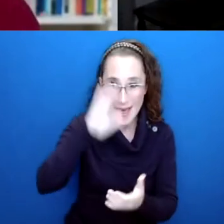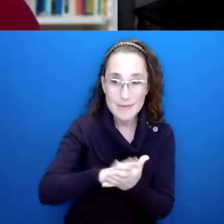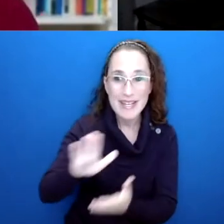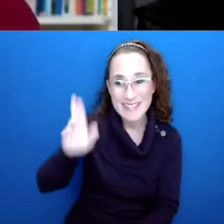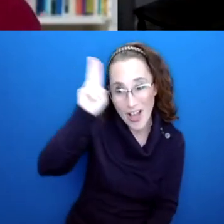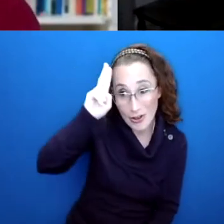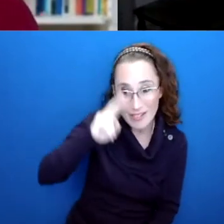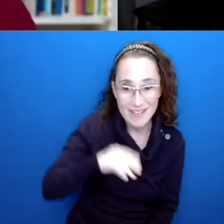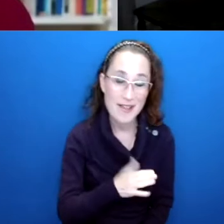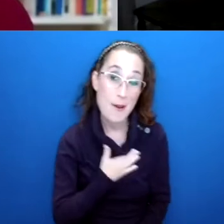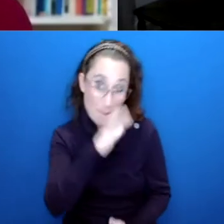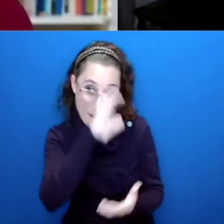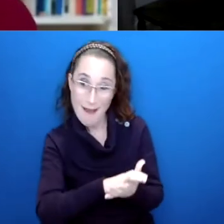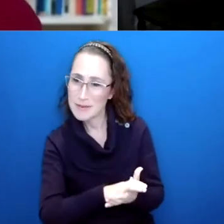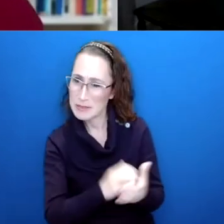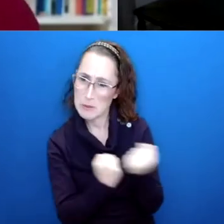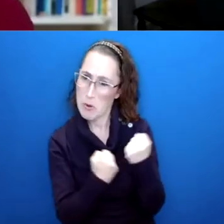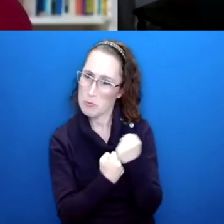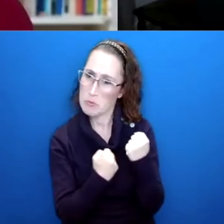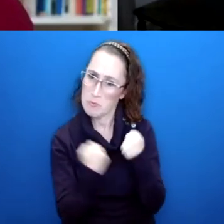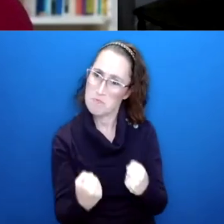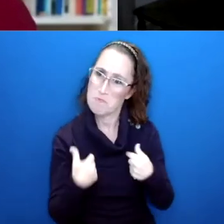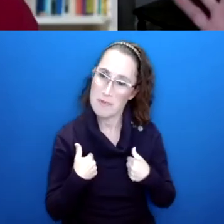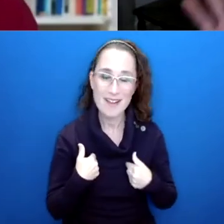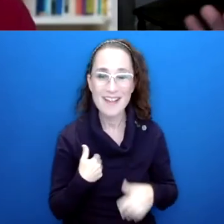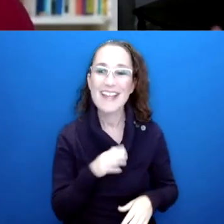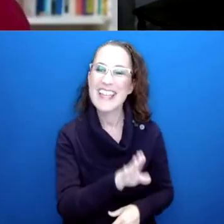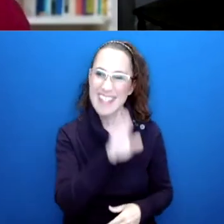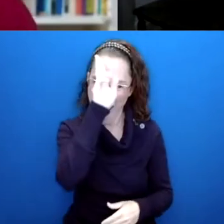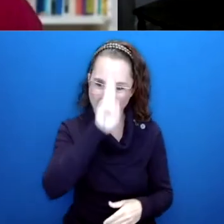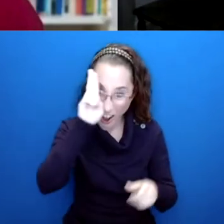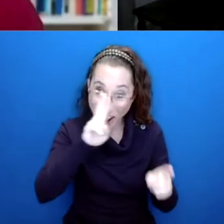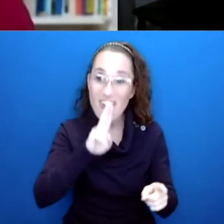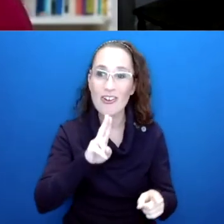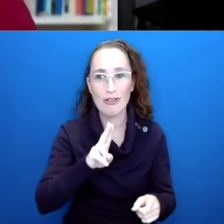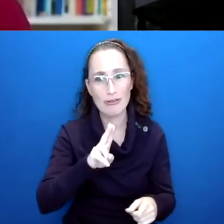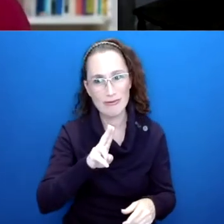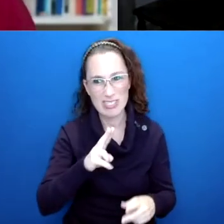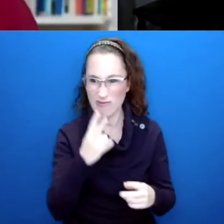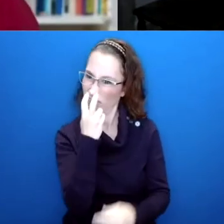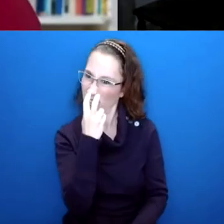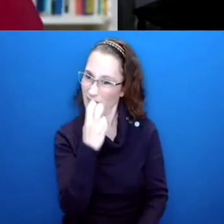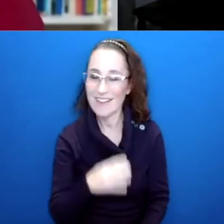trouble here. He was always very supportive. Okay. Okay. Peter would be upset. My apologies. Yeah.